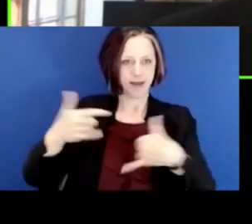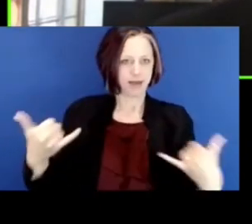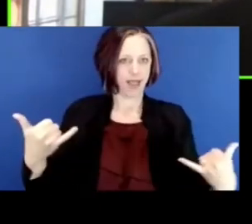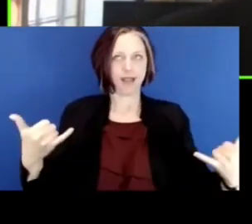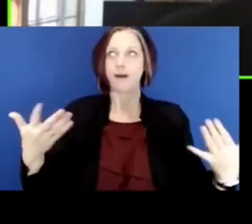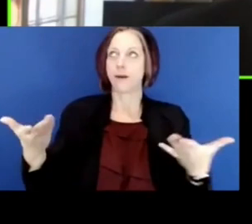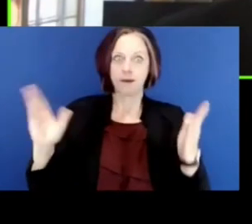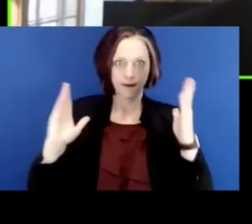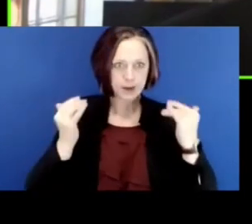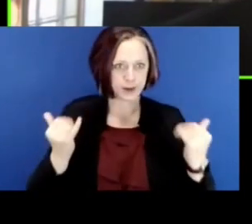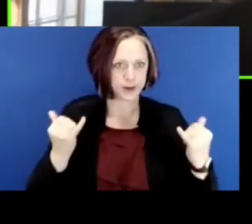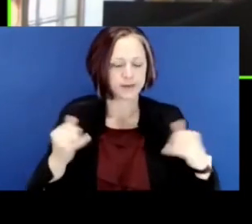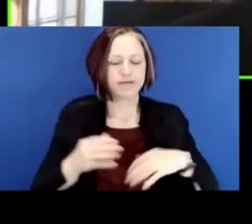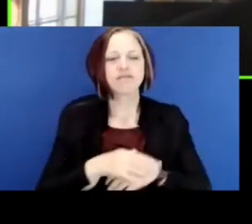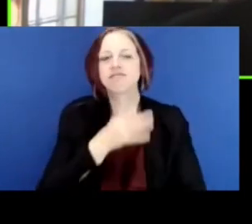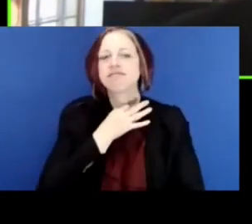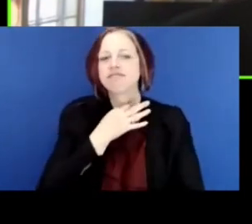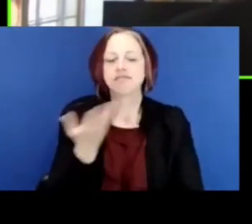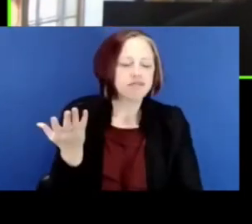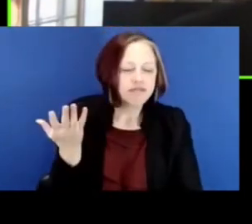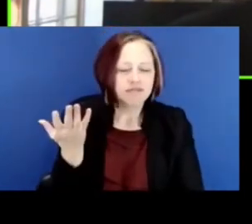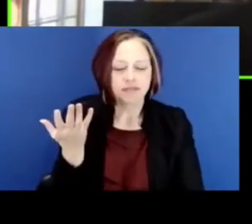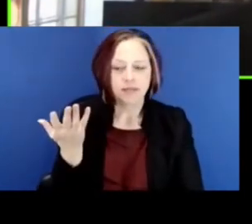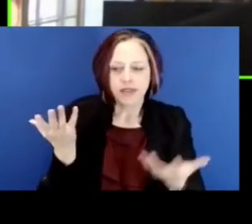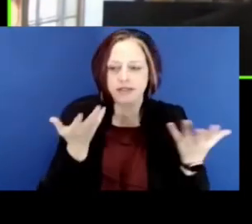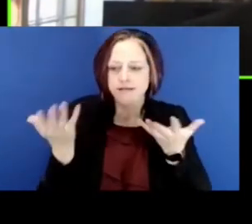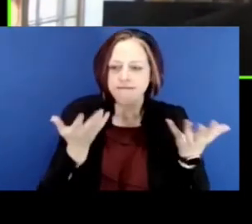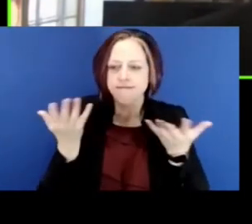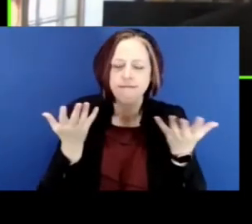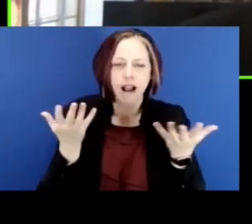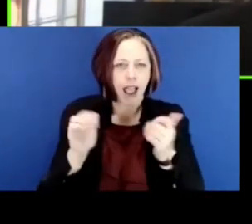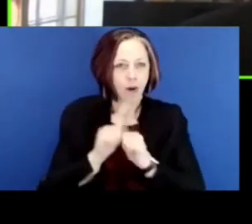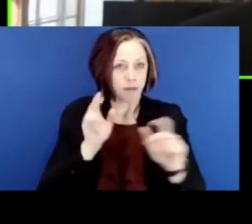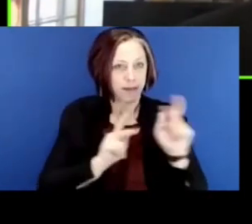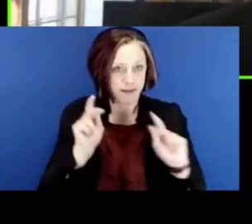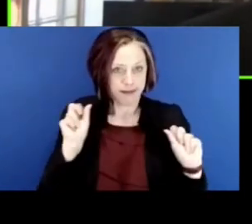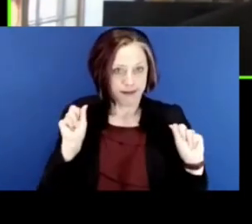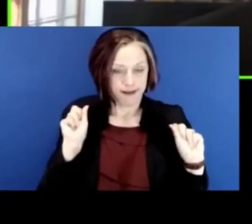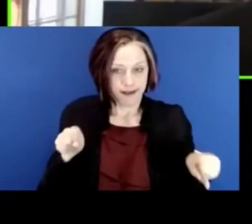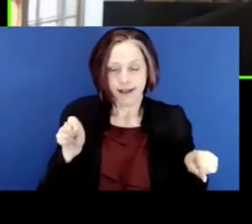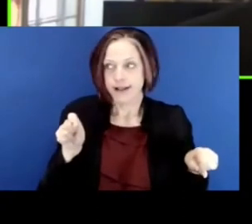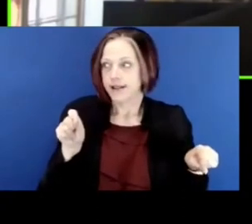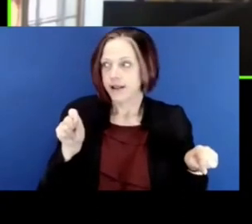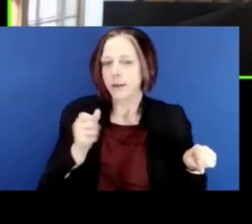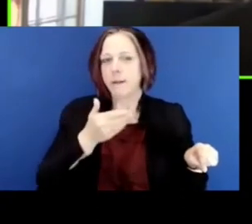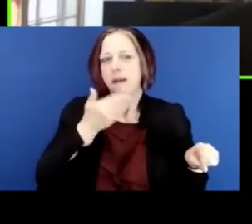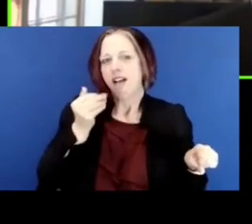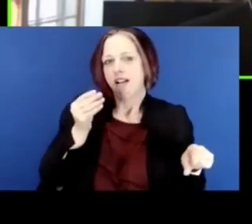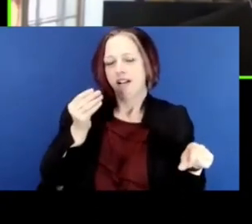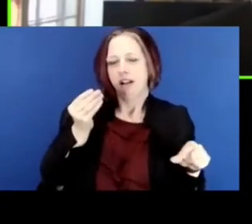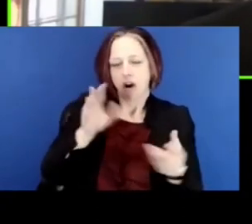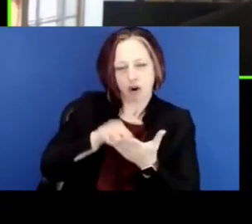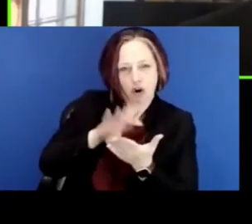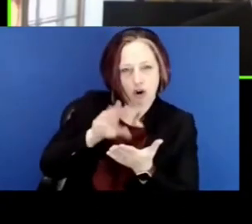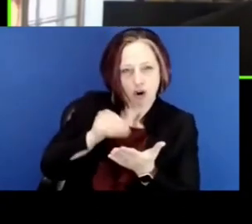what are the ways that citizens can better inform themselves,